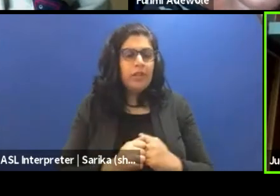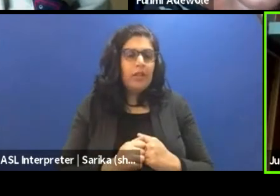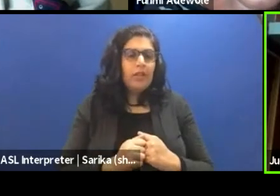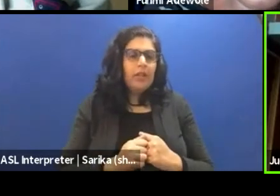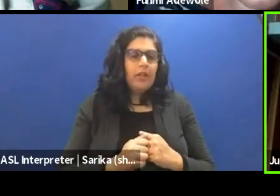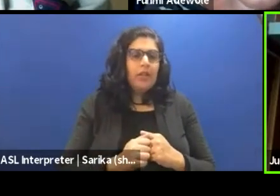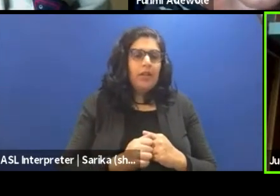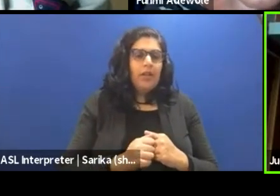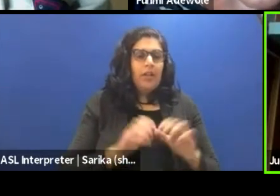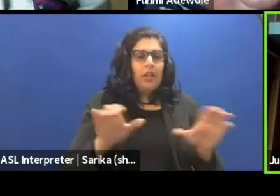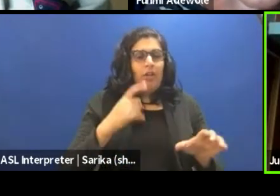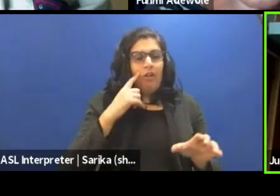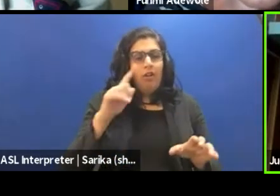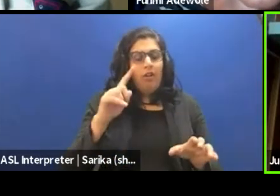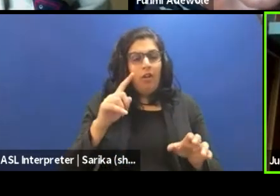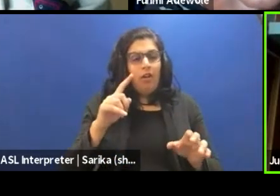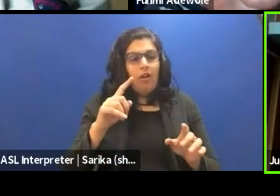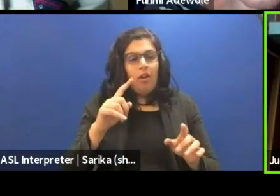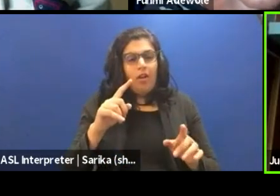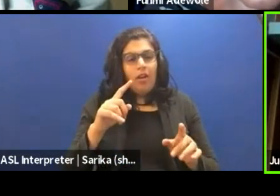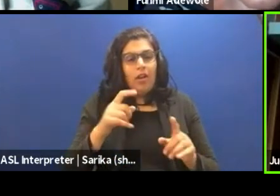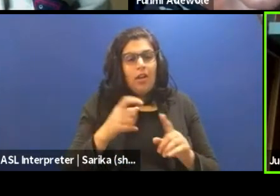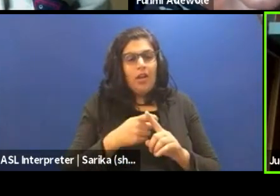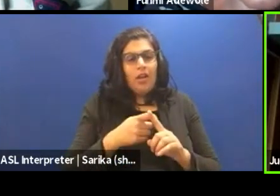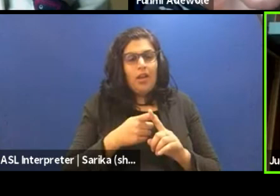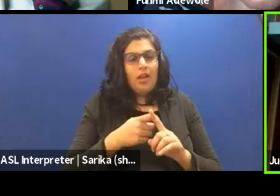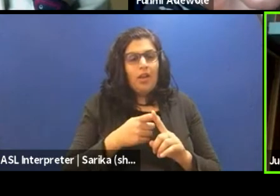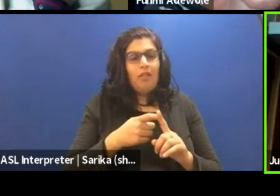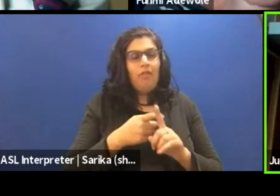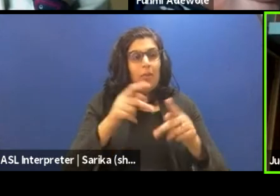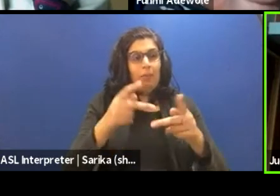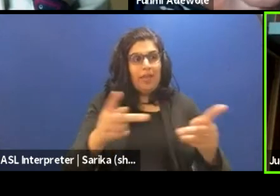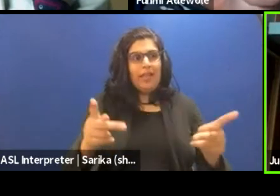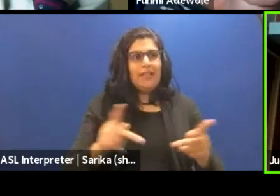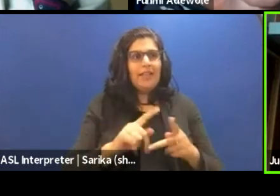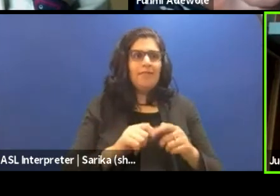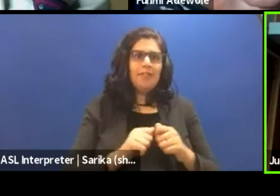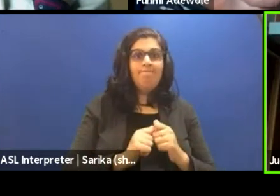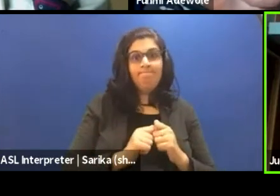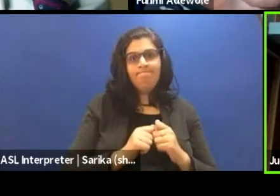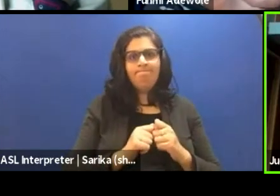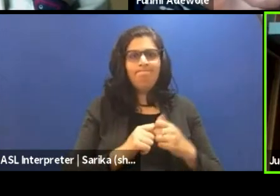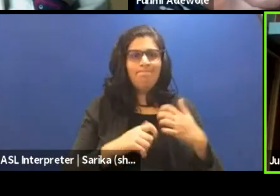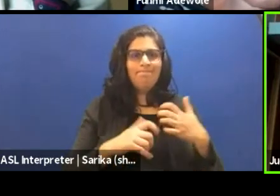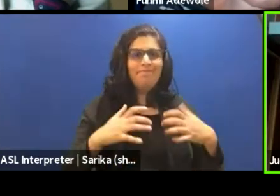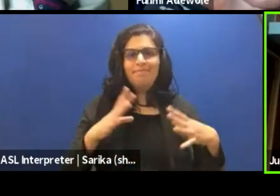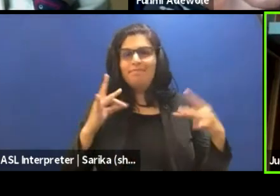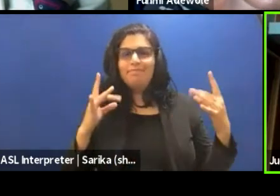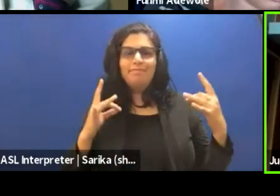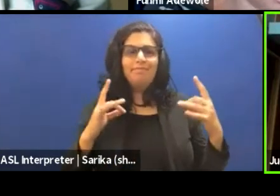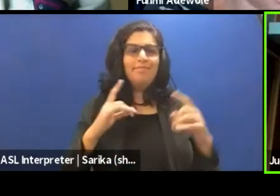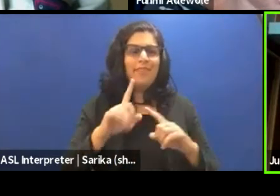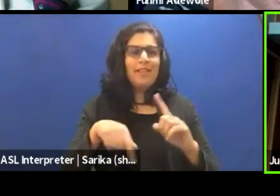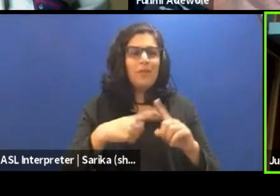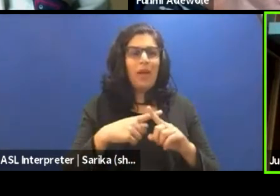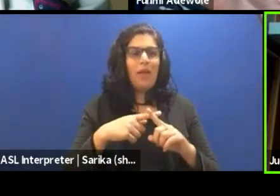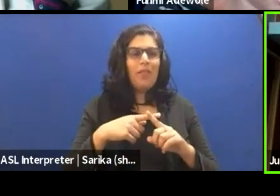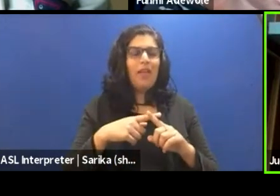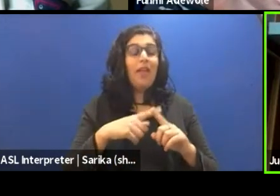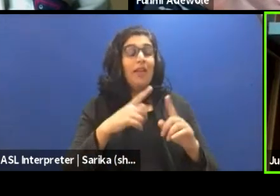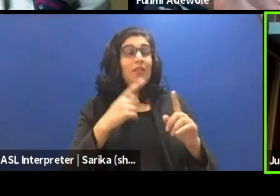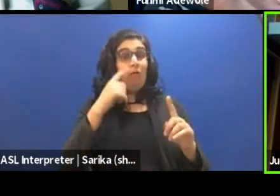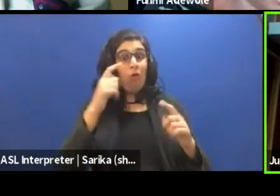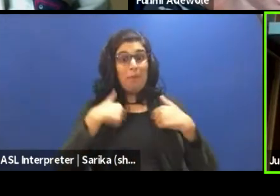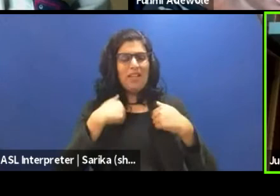researcher, I'm doing it from a place of a provocateur. As I said, for me, as I said earlier, for me, it's all about the why's why, why, why,